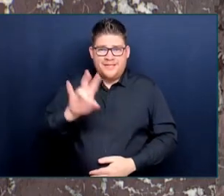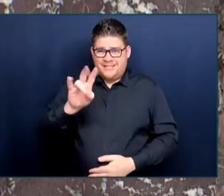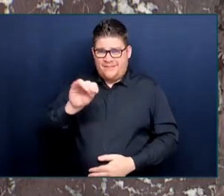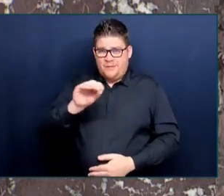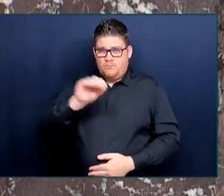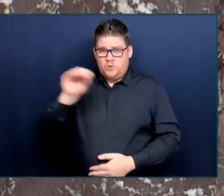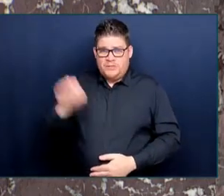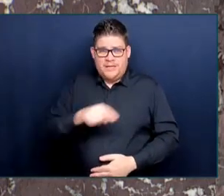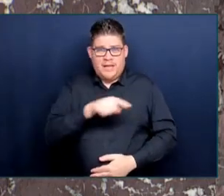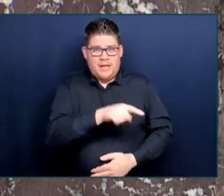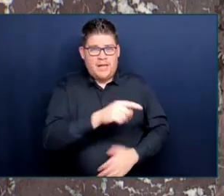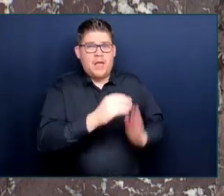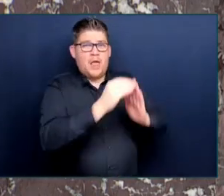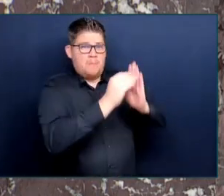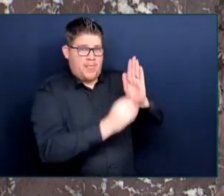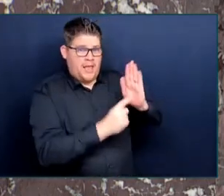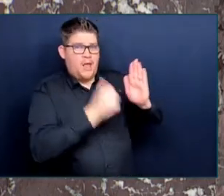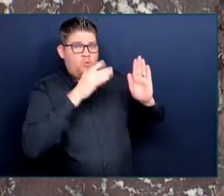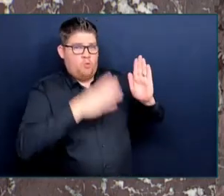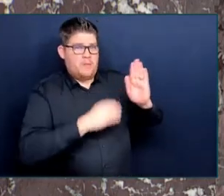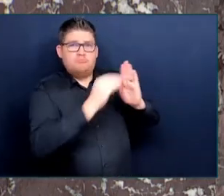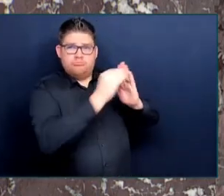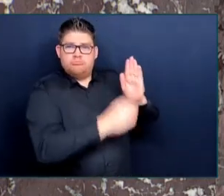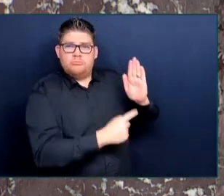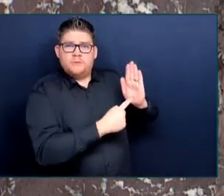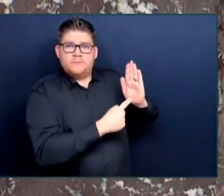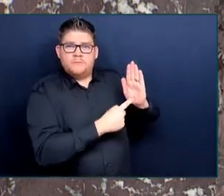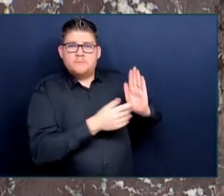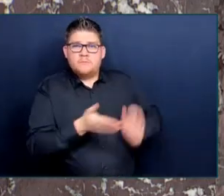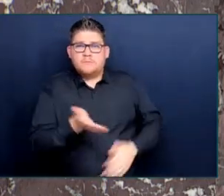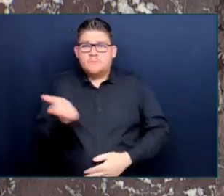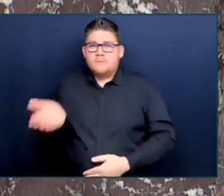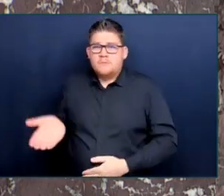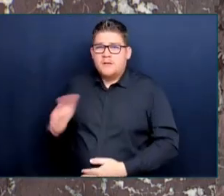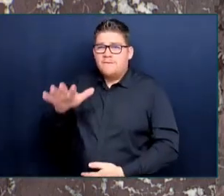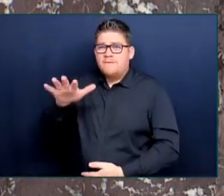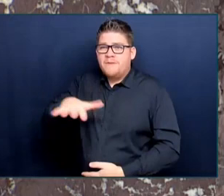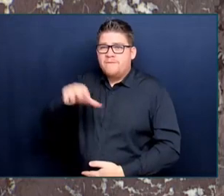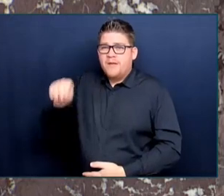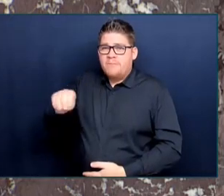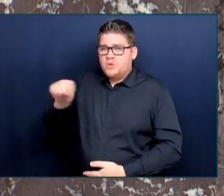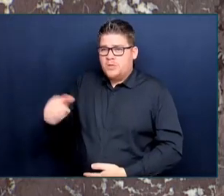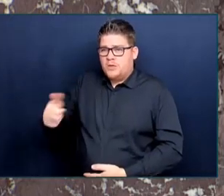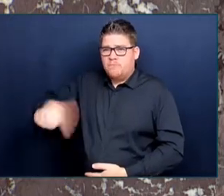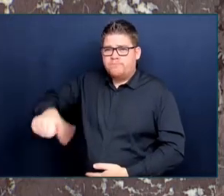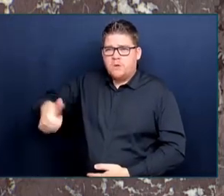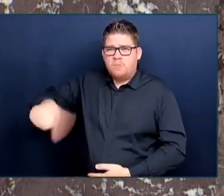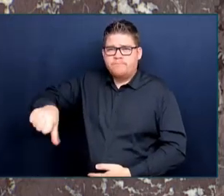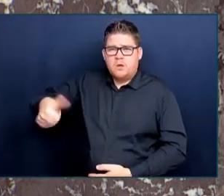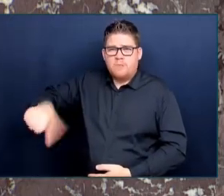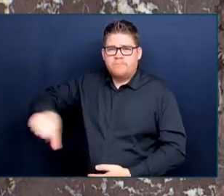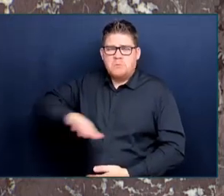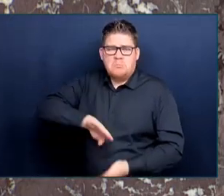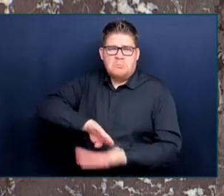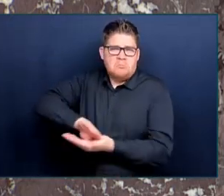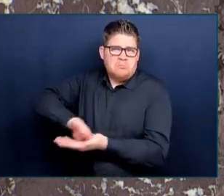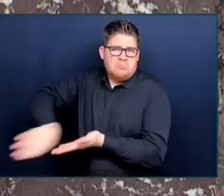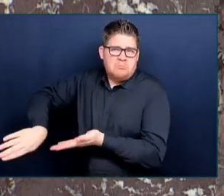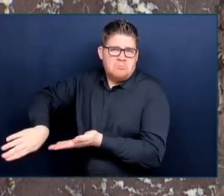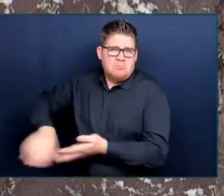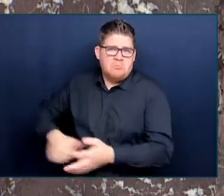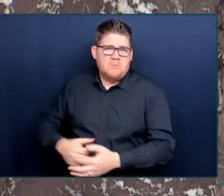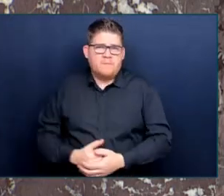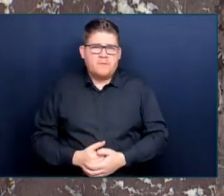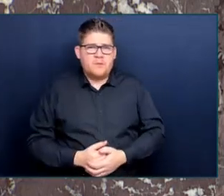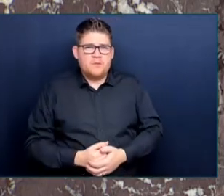are denied. Despite the urgent need for support, the Premier, in his former role as Attorney General, repeatedly put